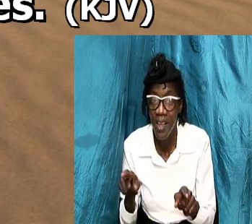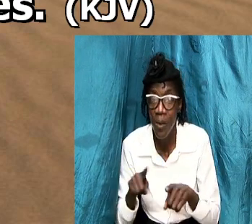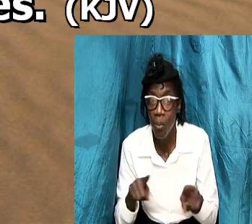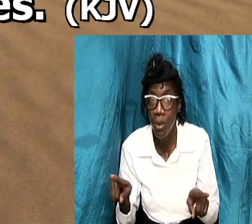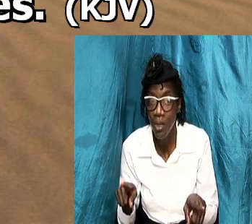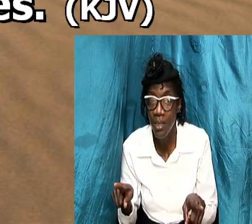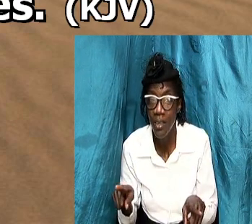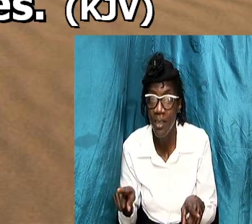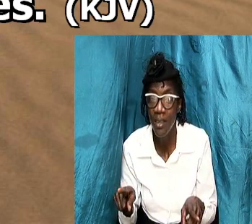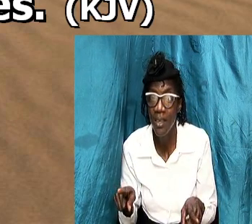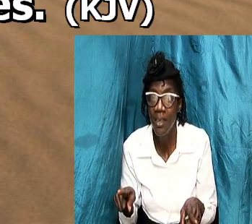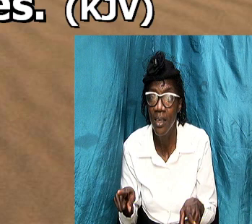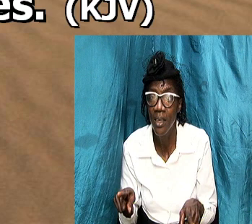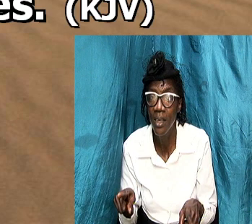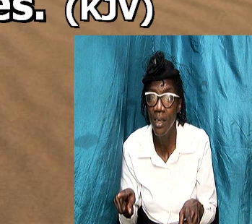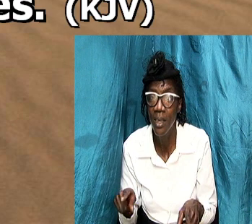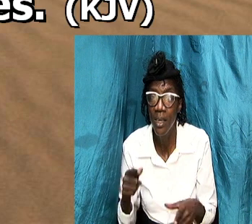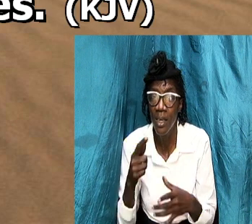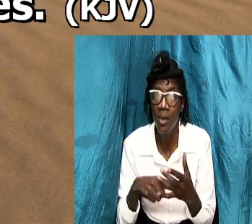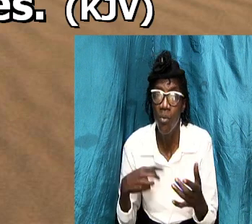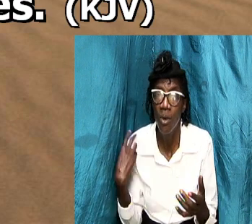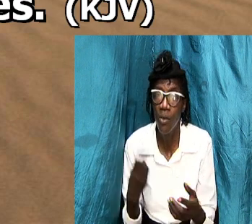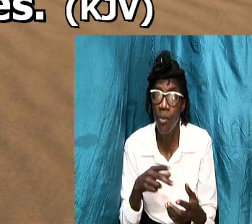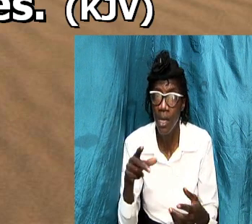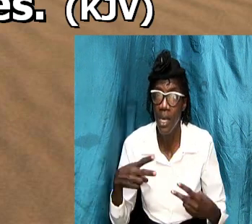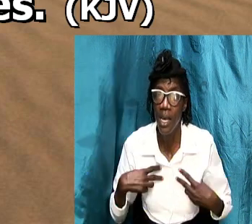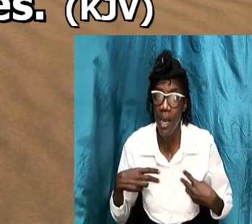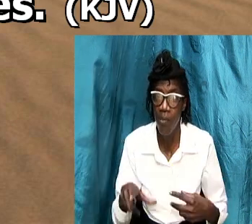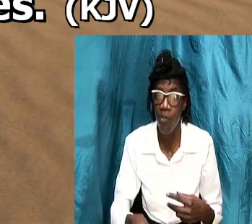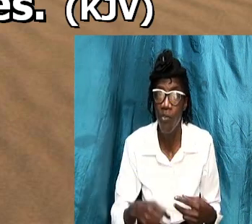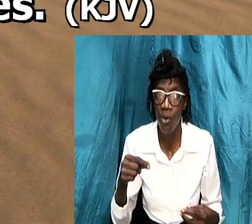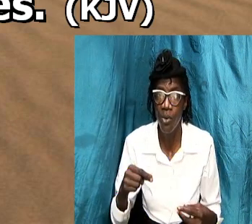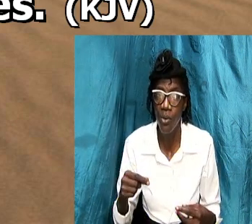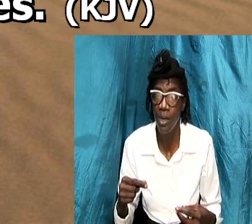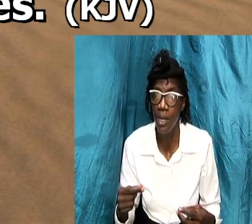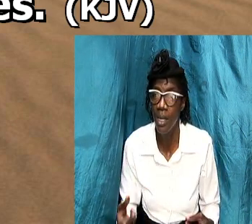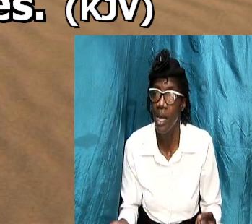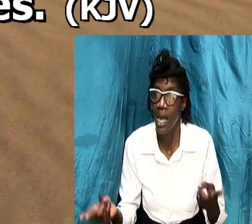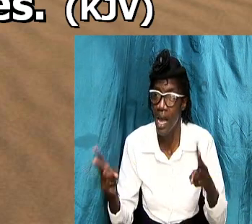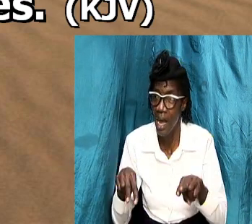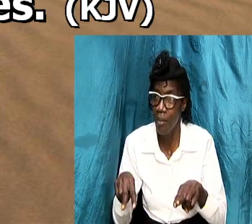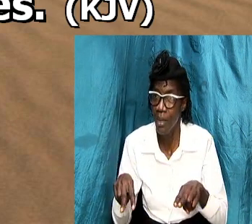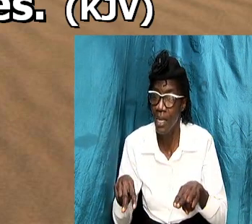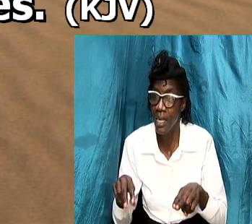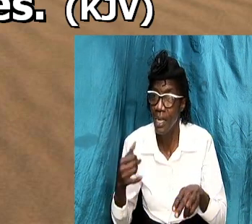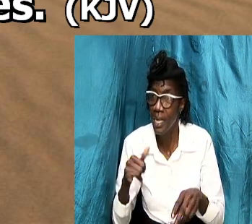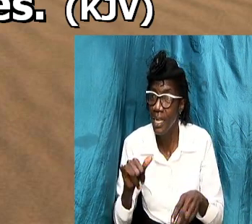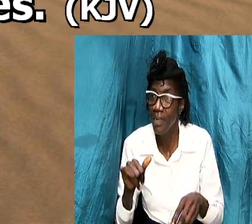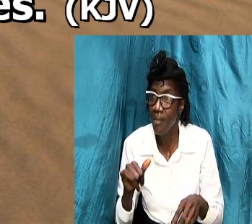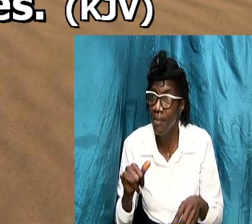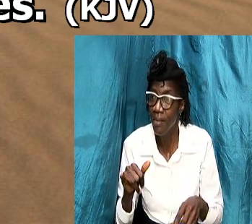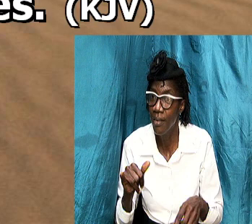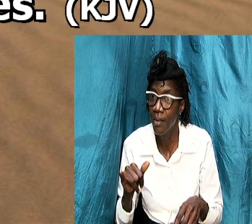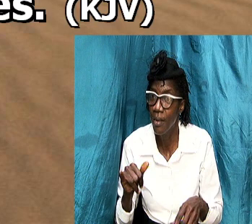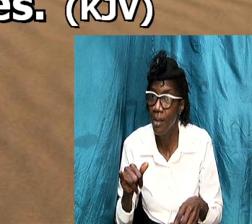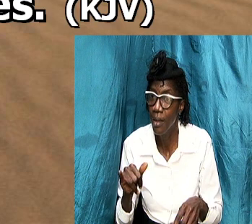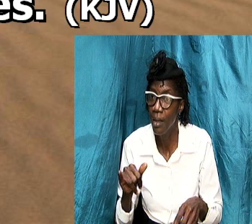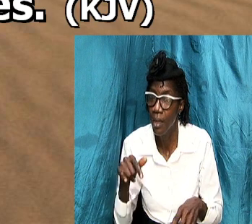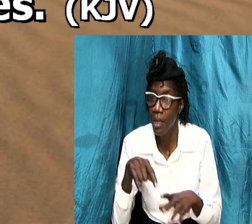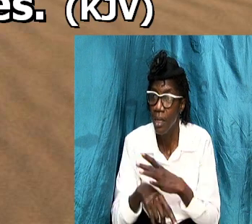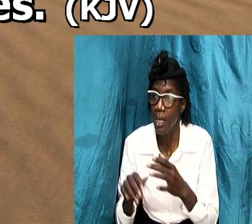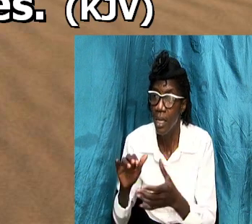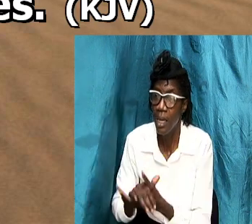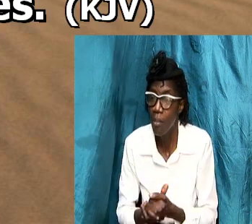what we have found happening is in the marriage